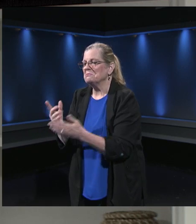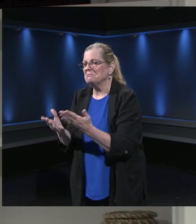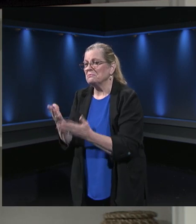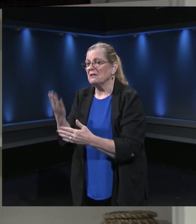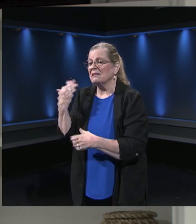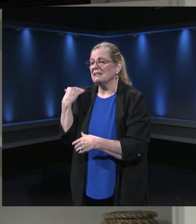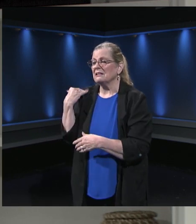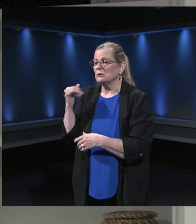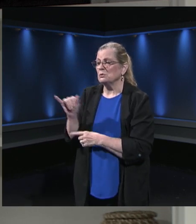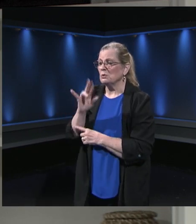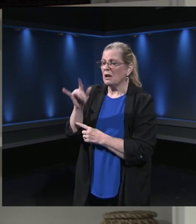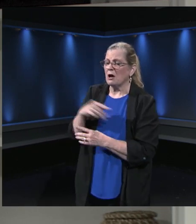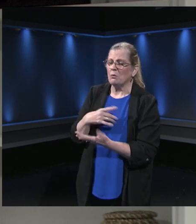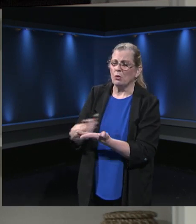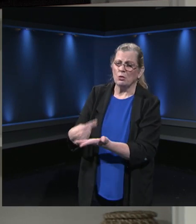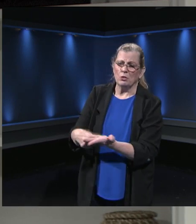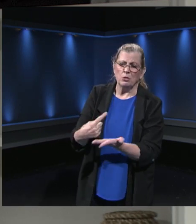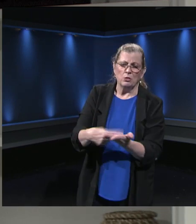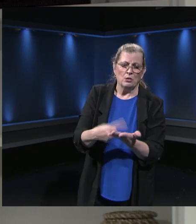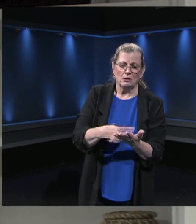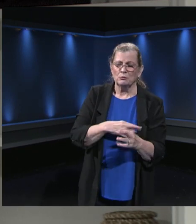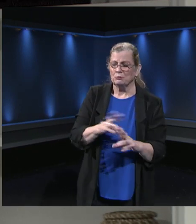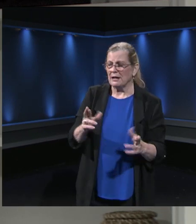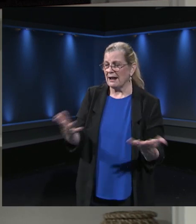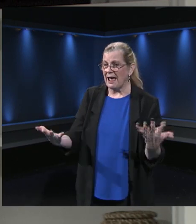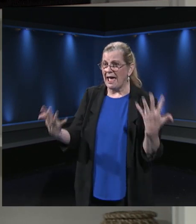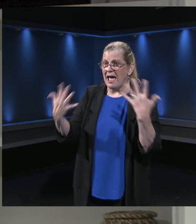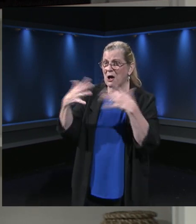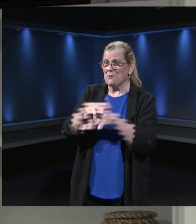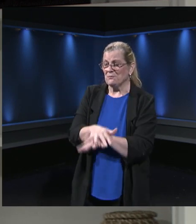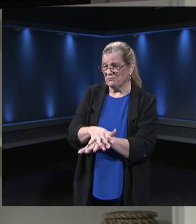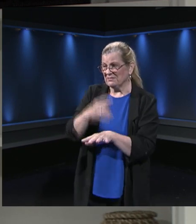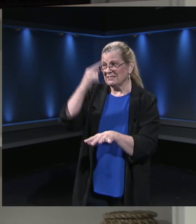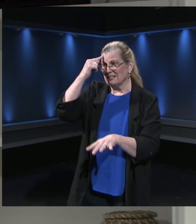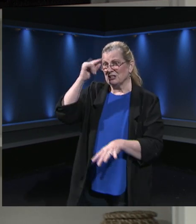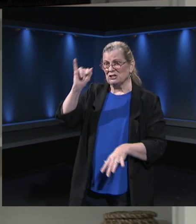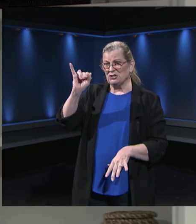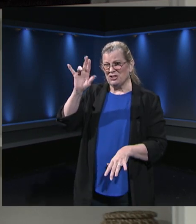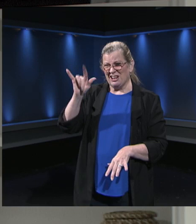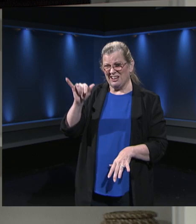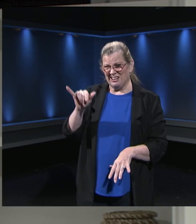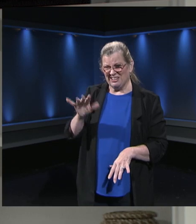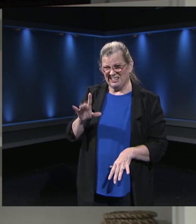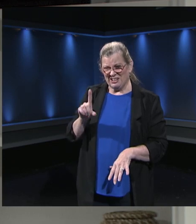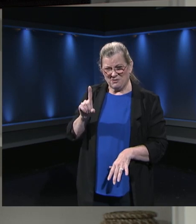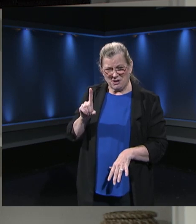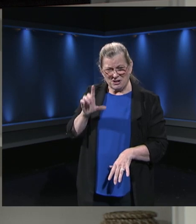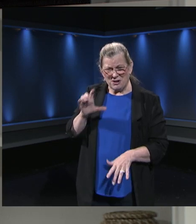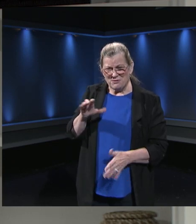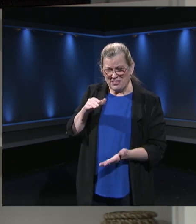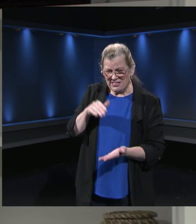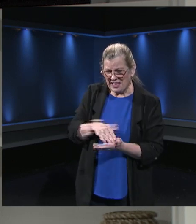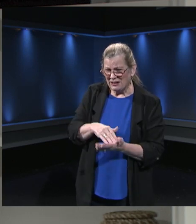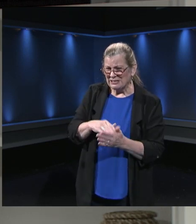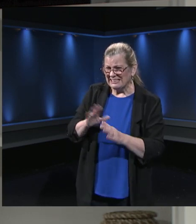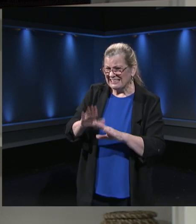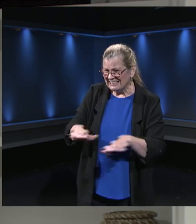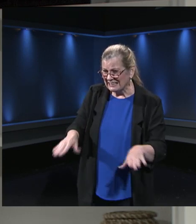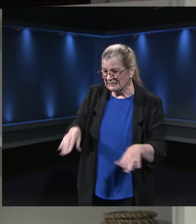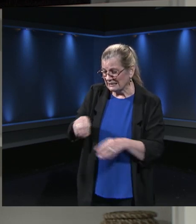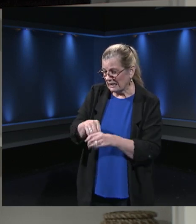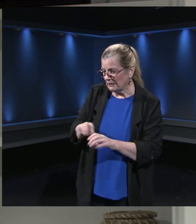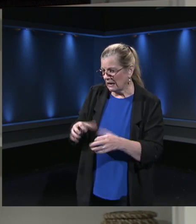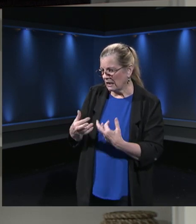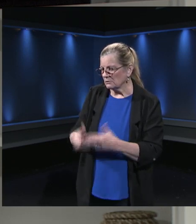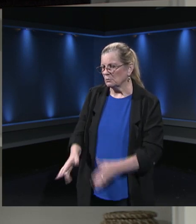kids hybrid learning is we envisioned in July was almost 100,000 kids in Fairfax County Public Schools a